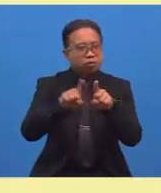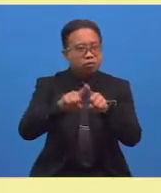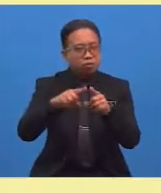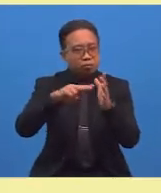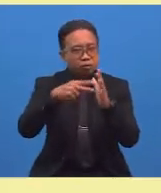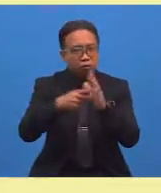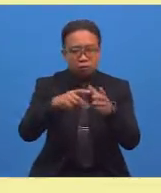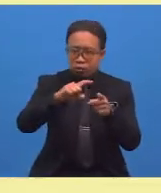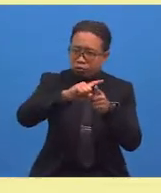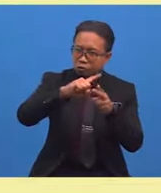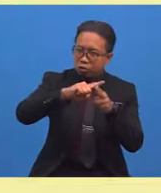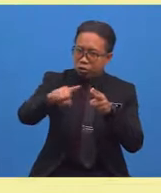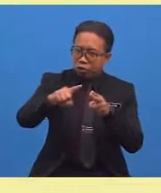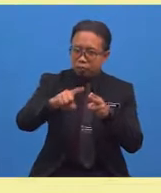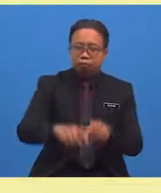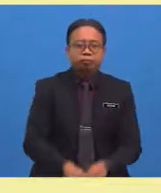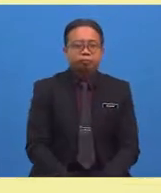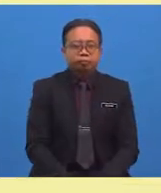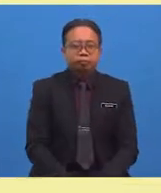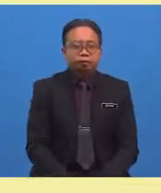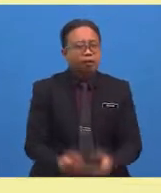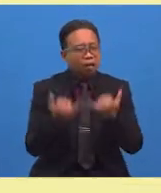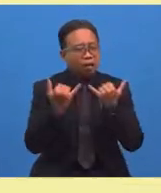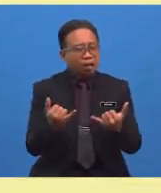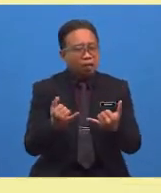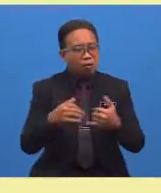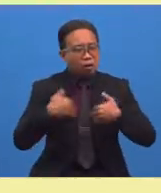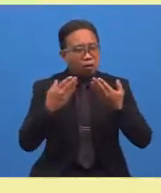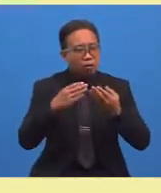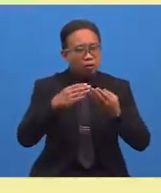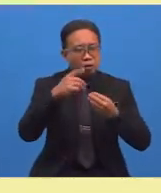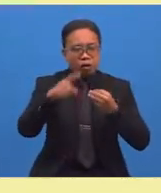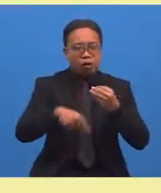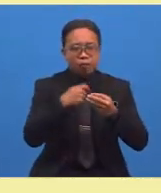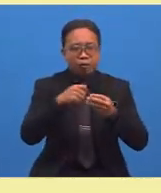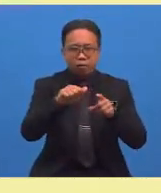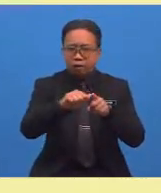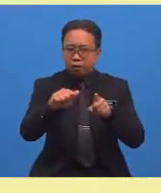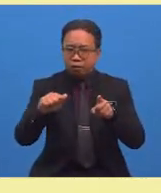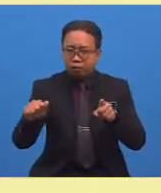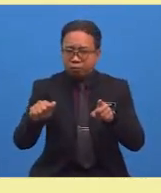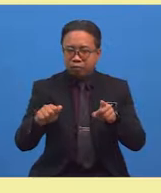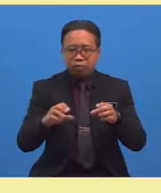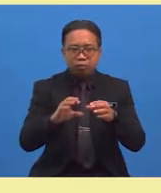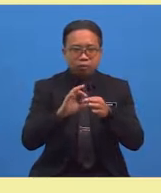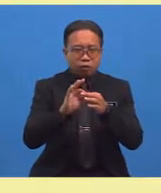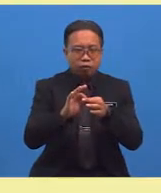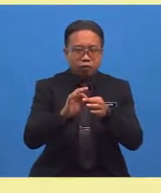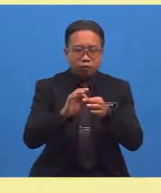twigs. Yes. Now, how about the antonym of sharp? Hmm.